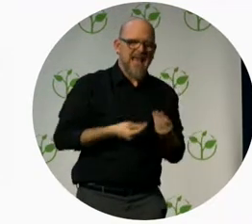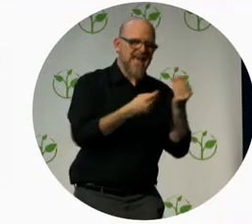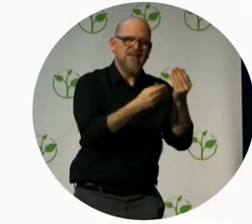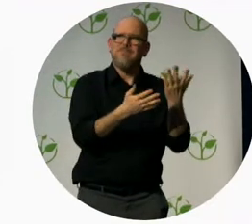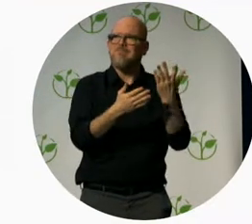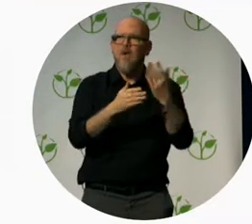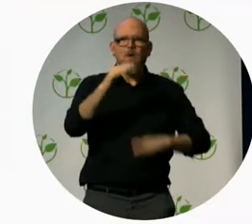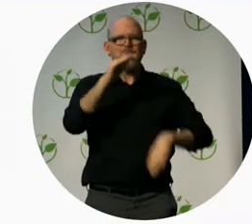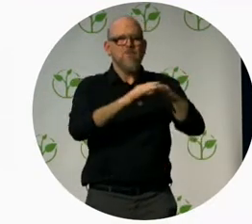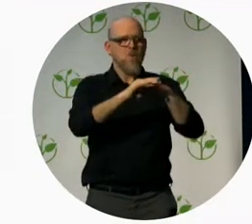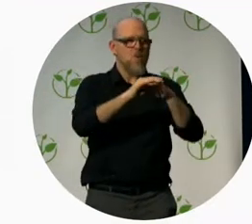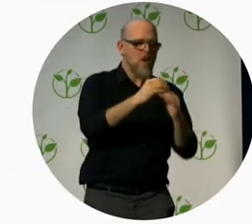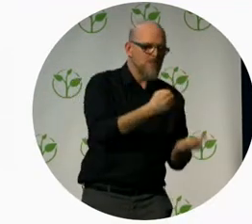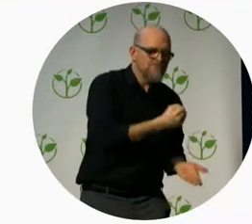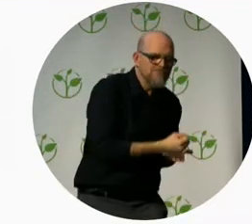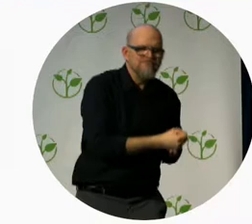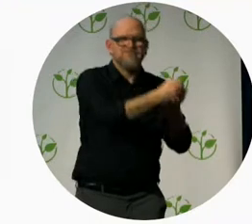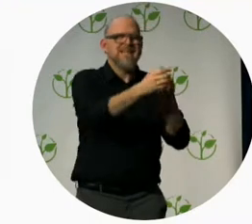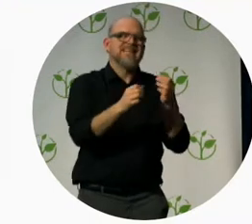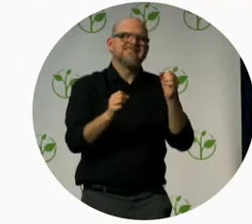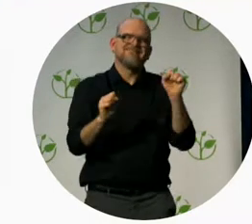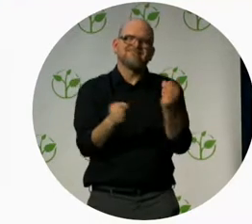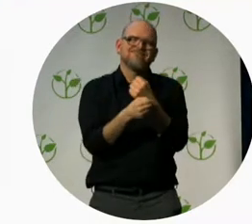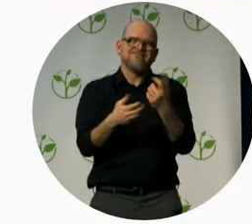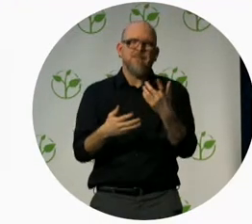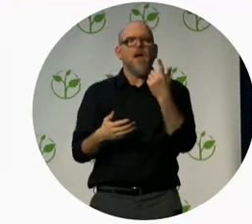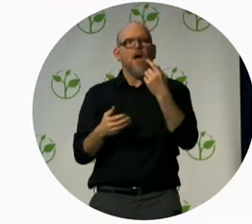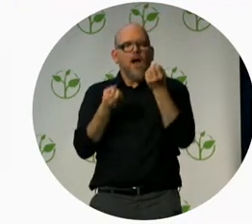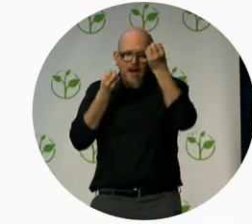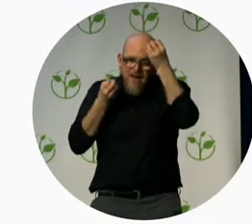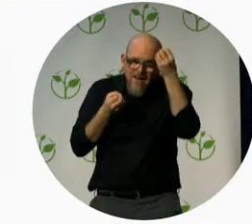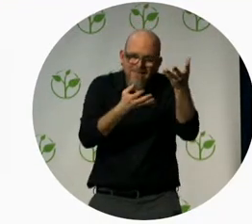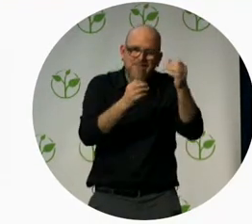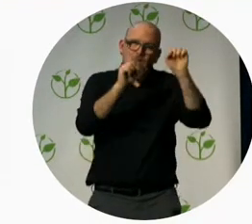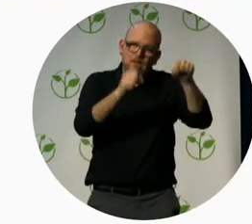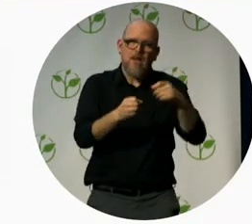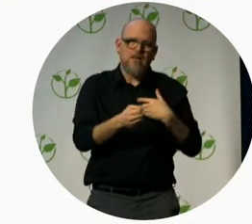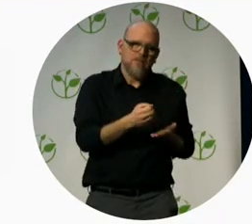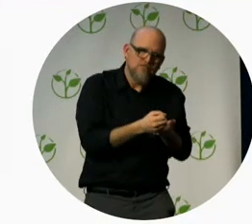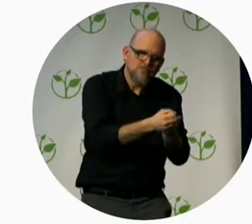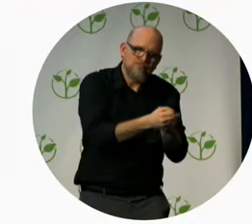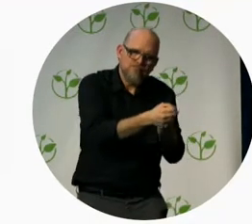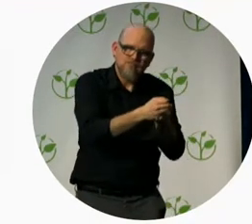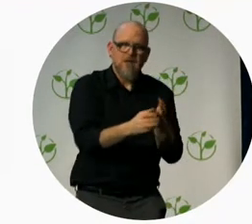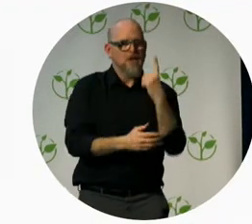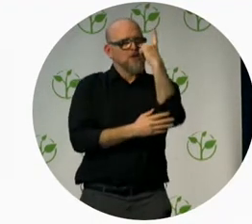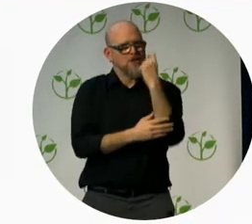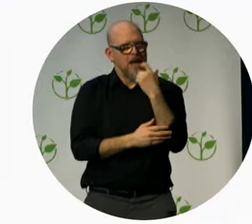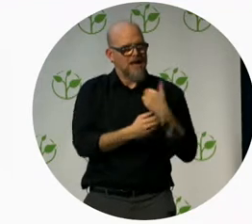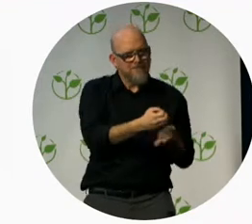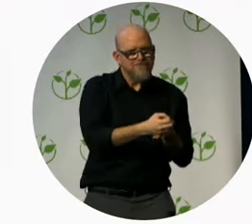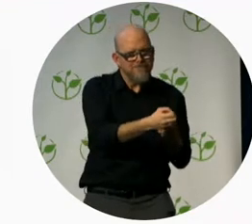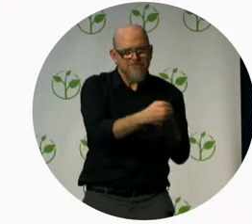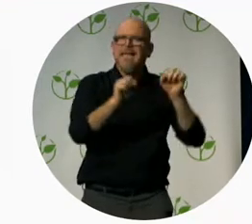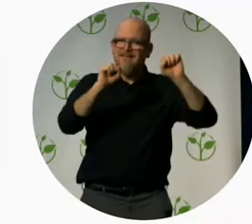today this brings me to the second learning that I want to share with you look for unexpected inspiration now